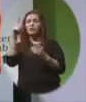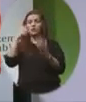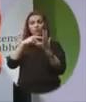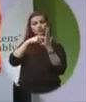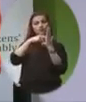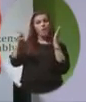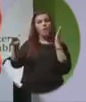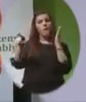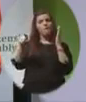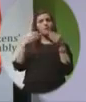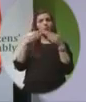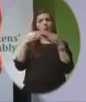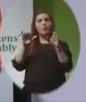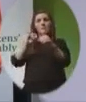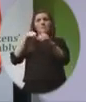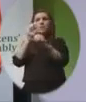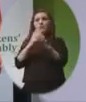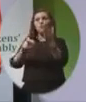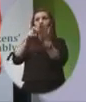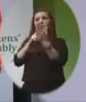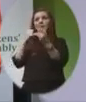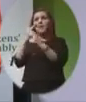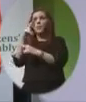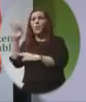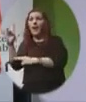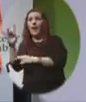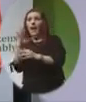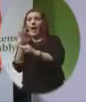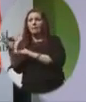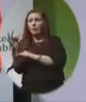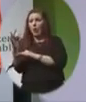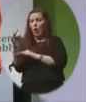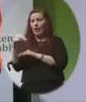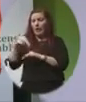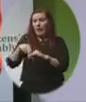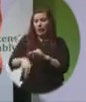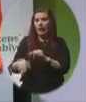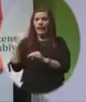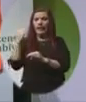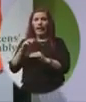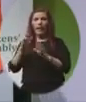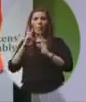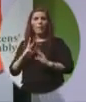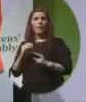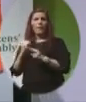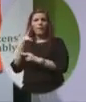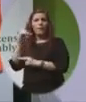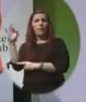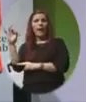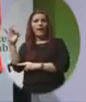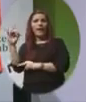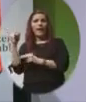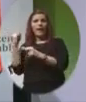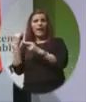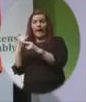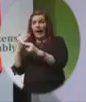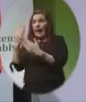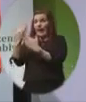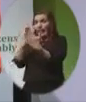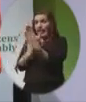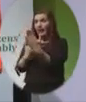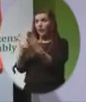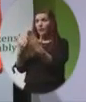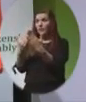General Medical Register in the UK after almost killing a woman from Ireland in a botched abortion, also an illegal, fully registered Mary